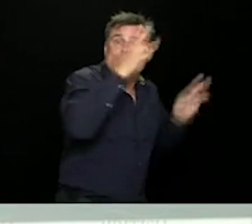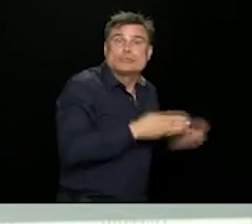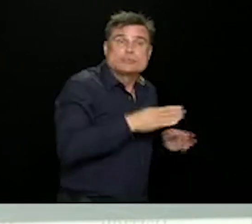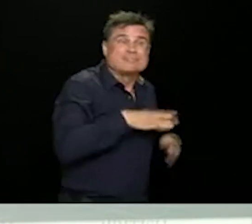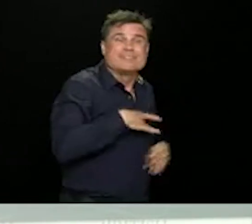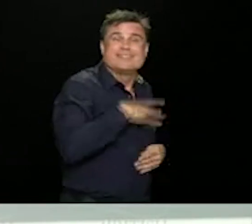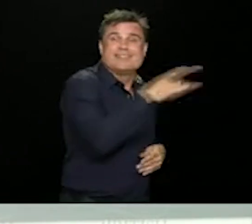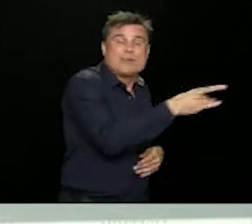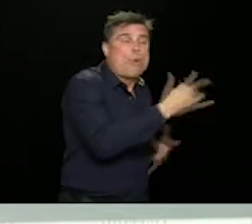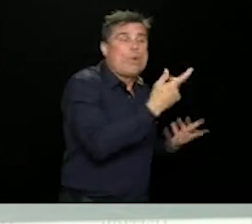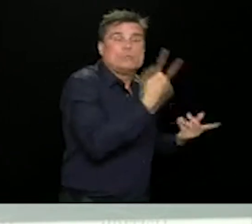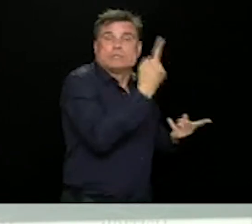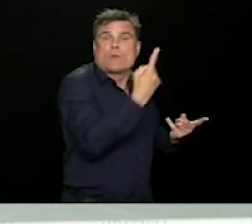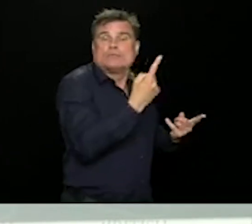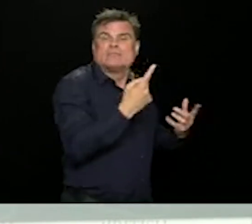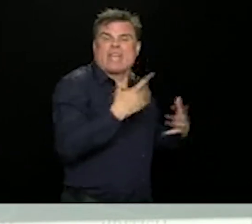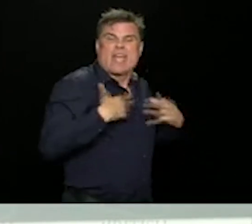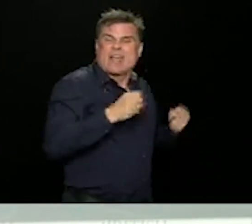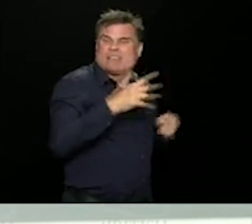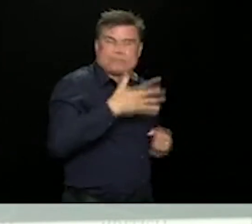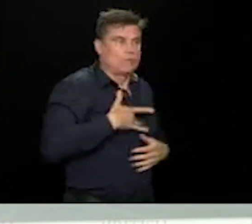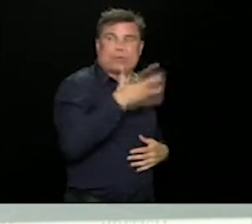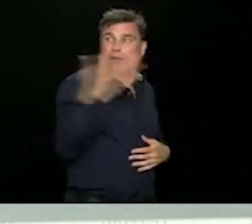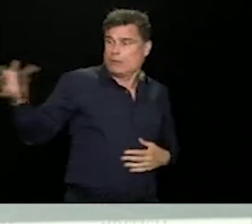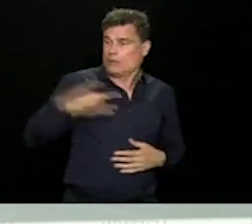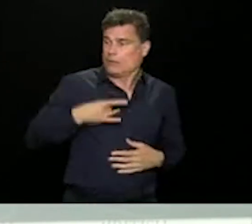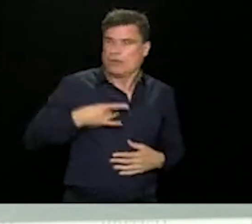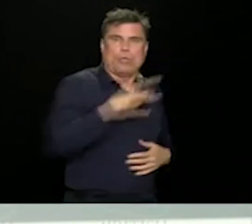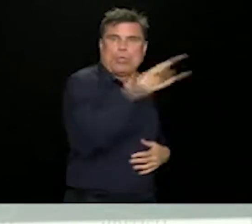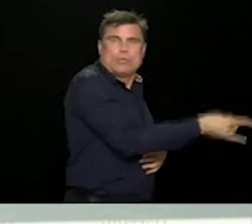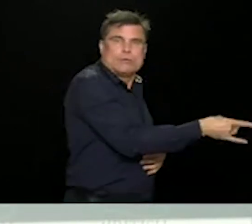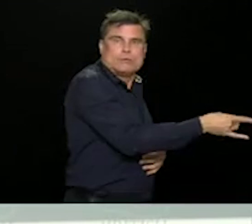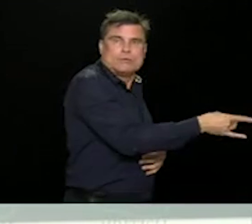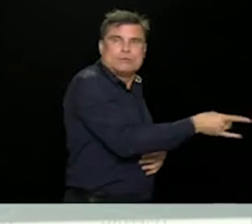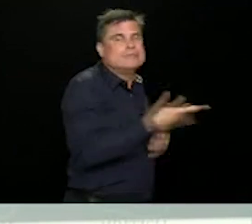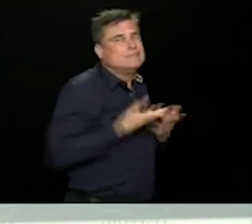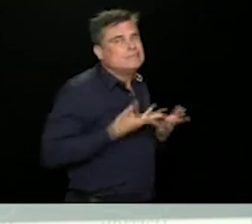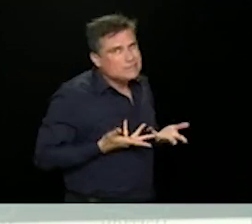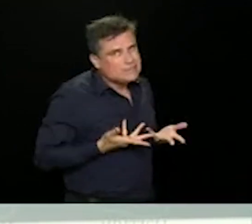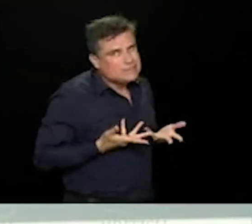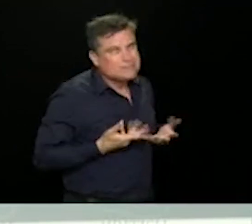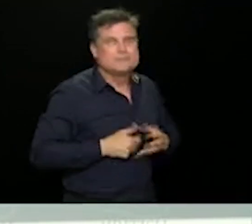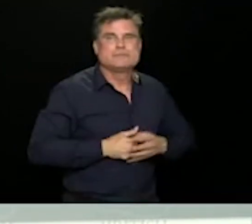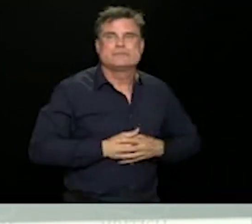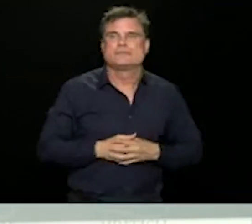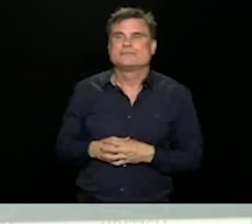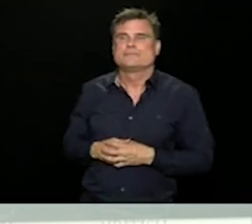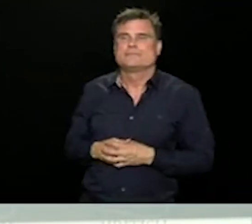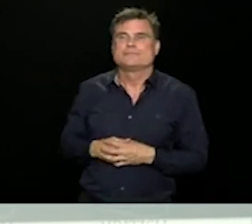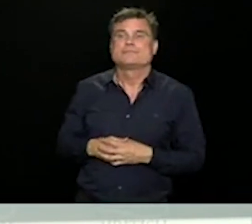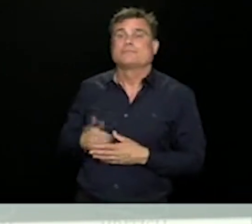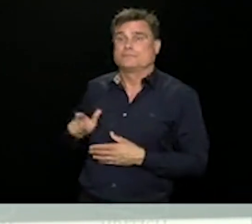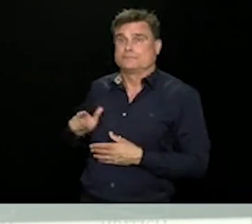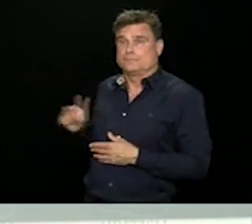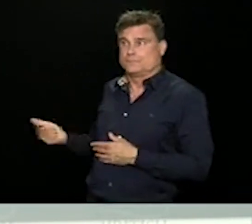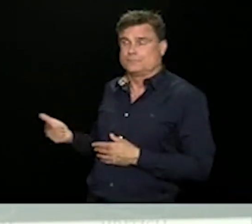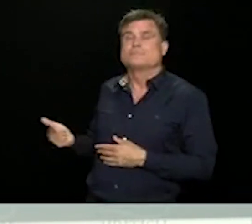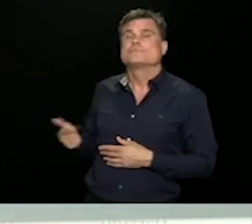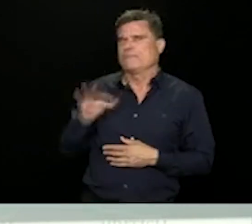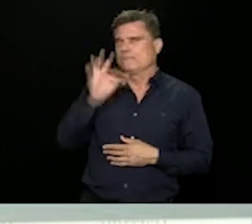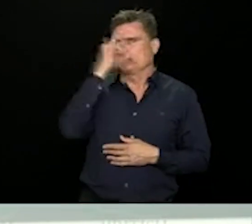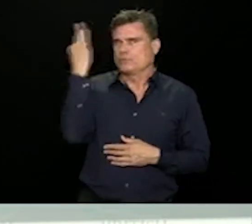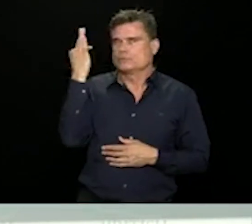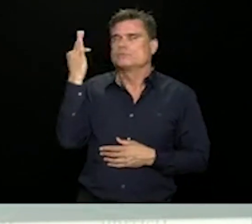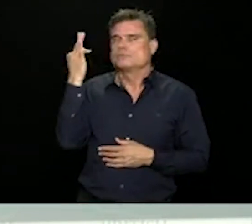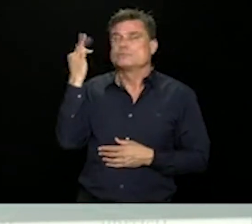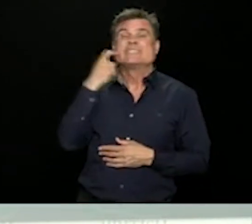with us into the workplace. And if we don't take the same precautions with our workmates, we can pass it on to them, and they can pass it on to